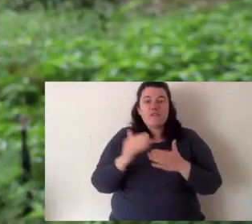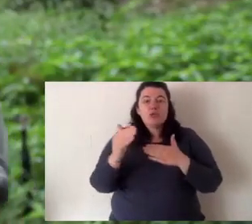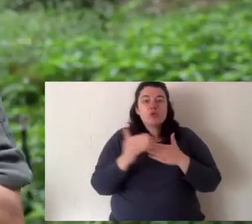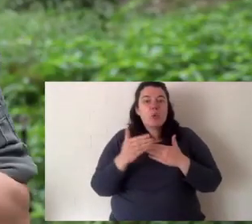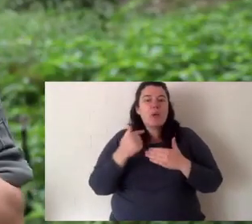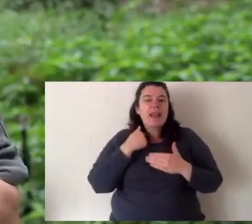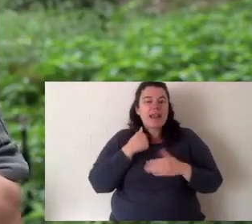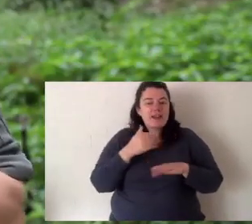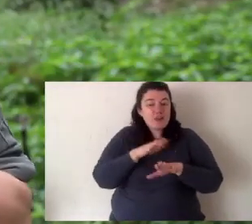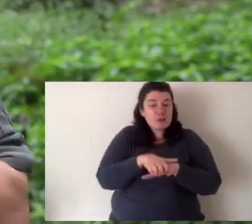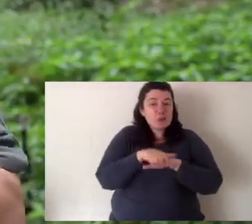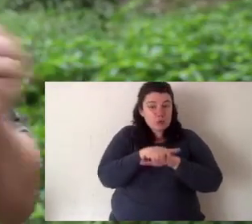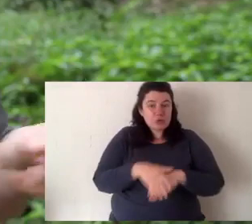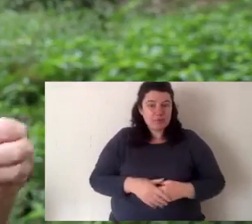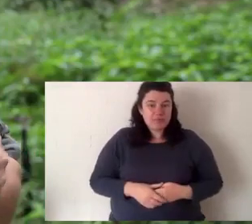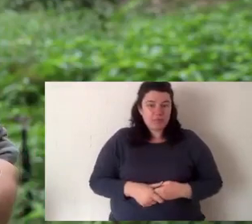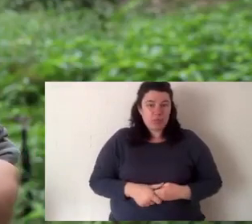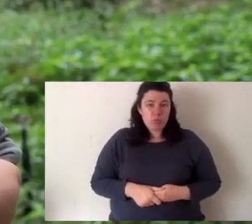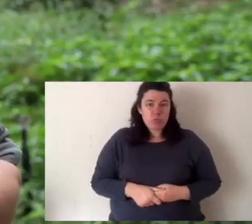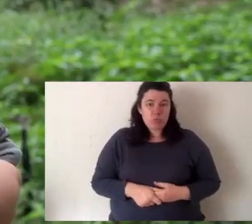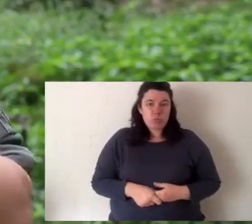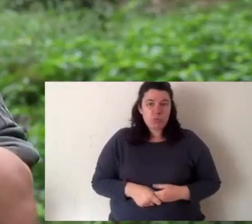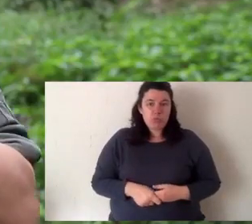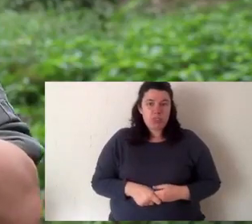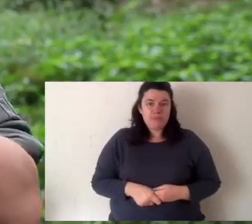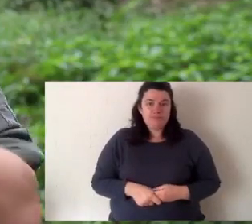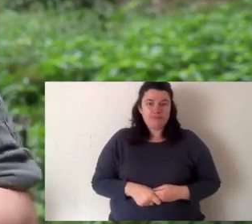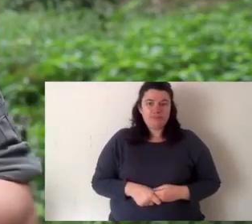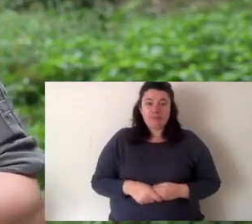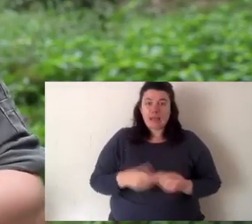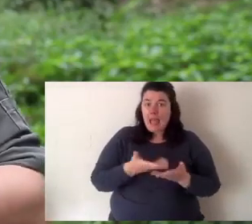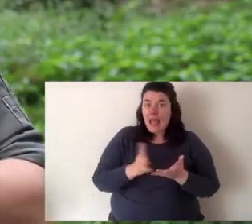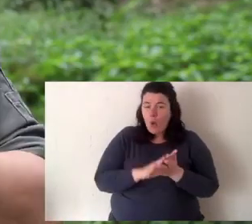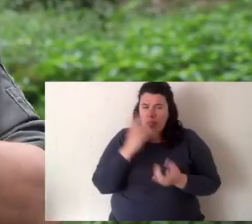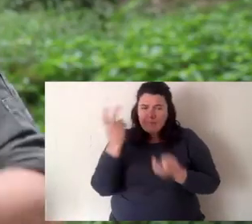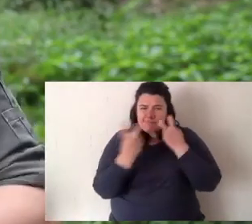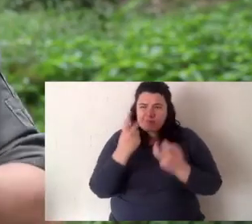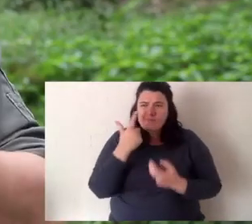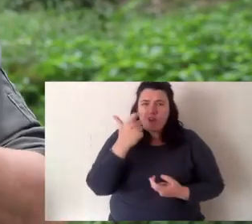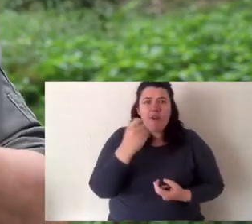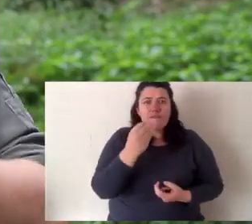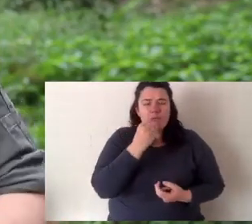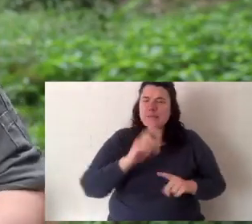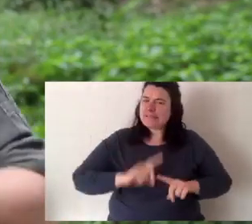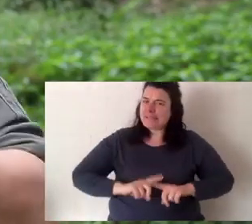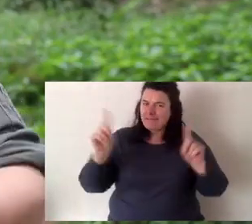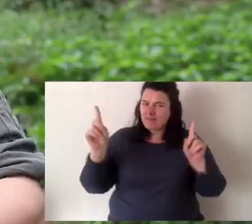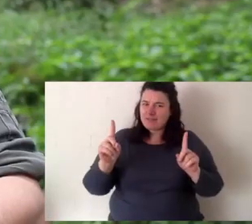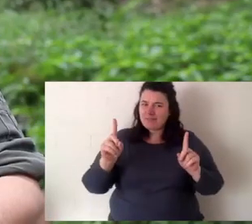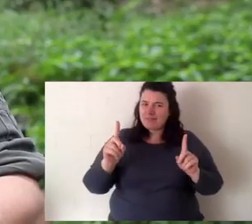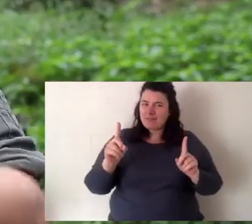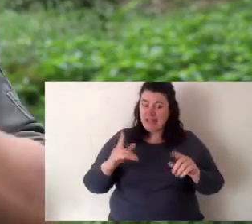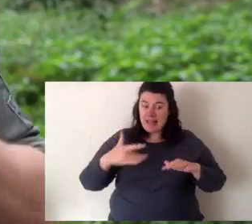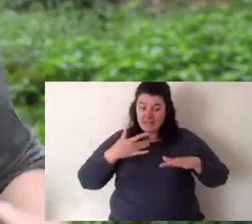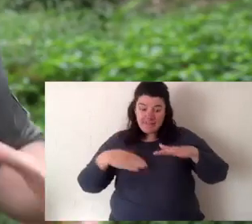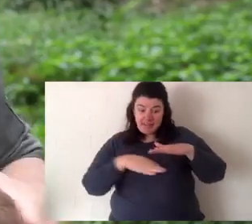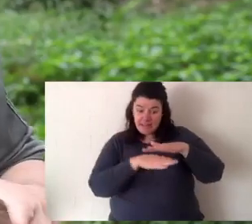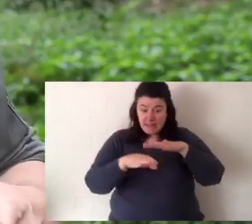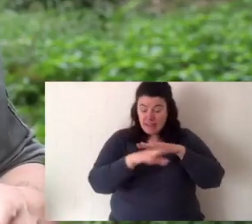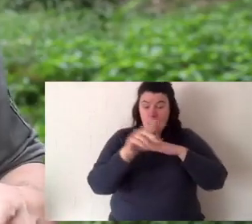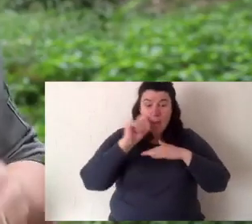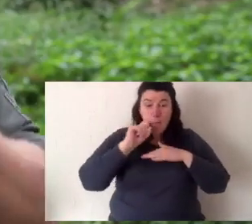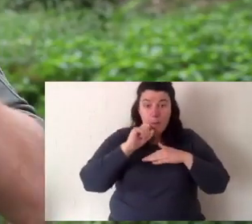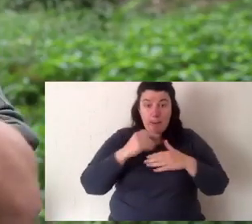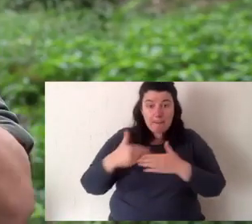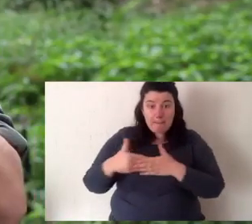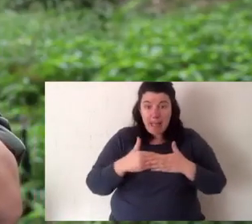flowing river is where you'll find a lot of your short-necked turtles. Now, there's a difference in the way that they hunt also. So they live in the